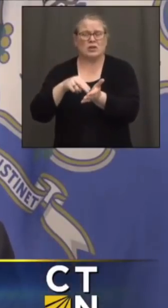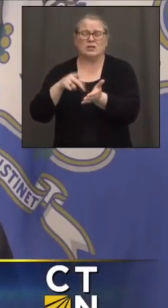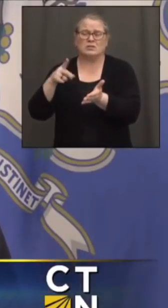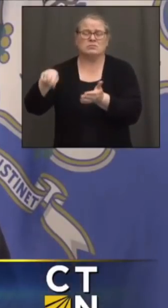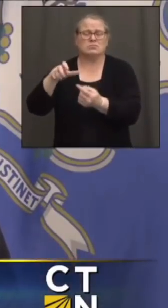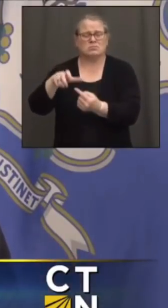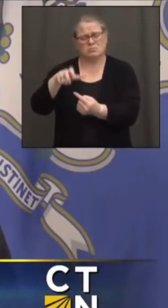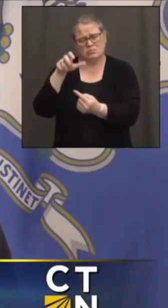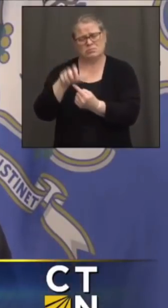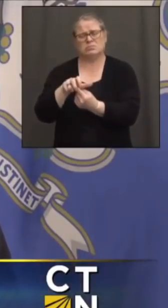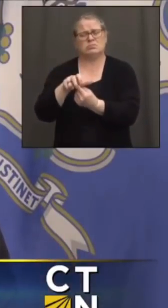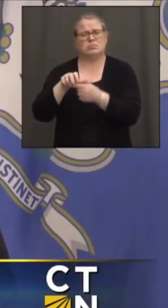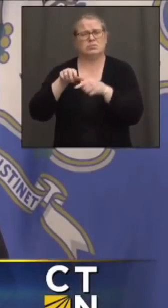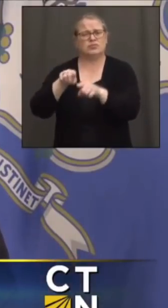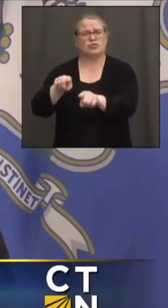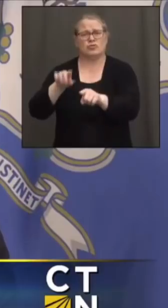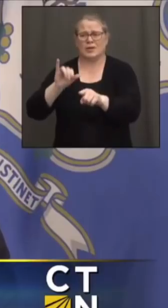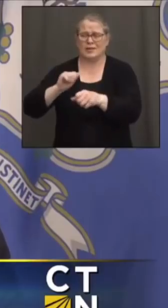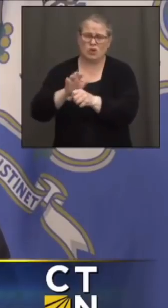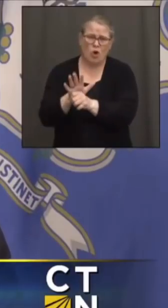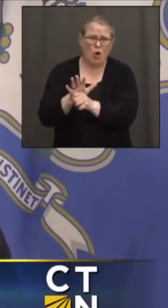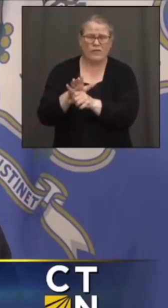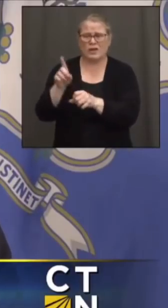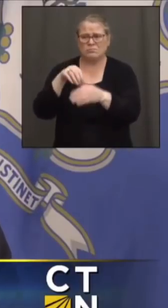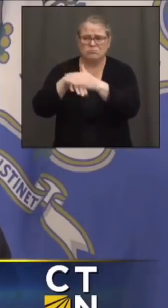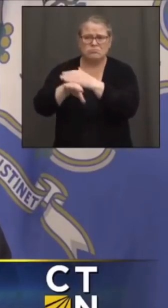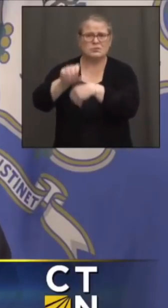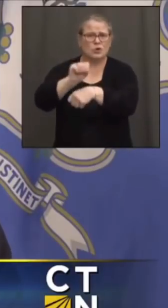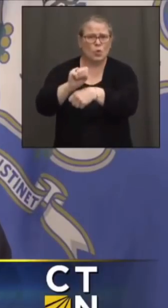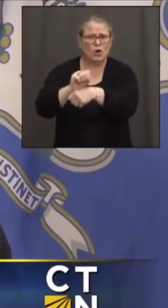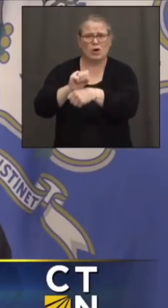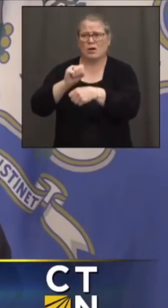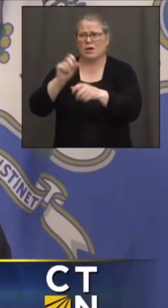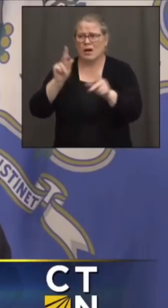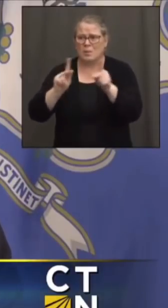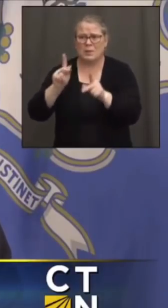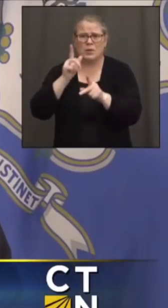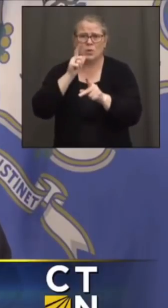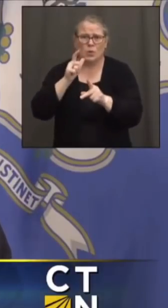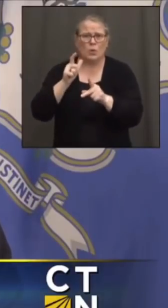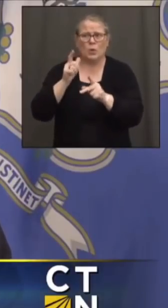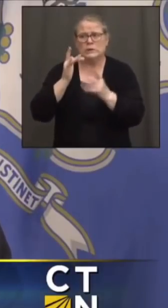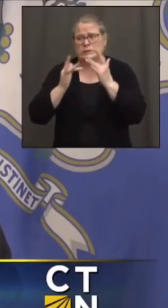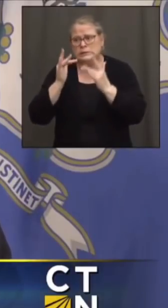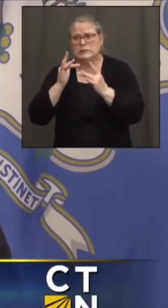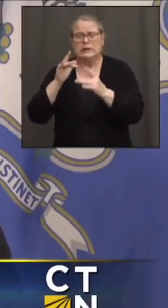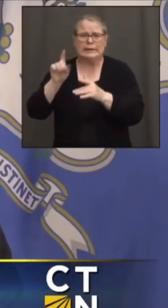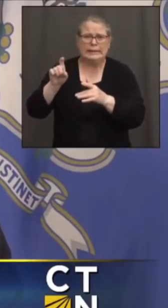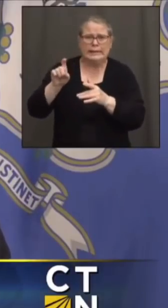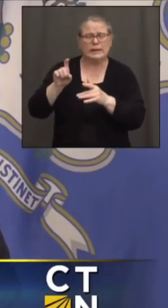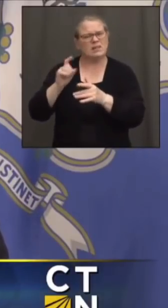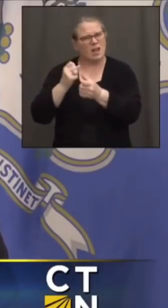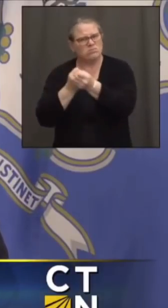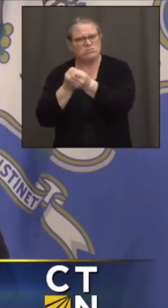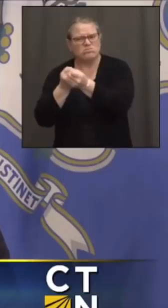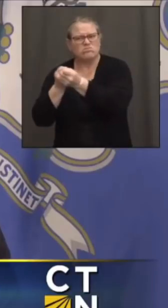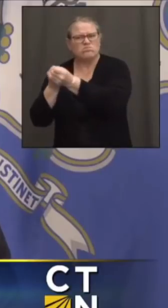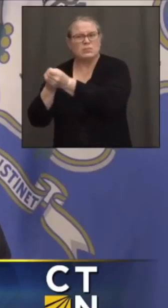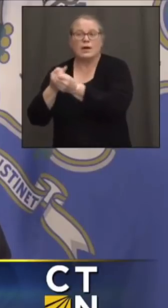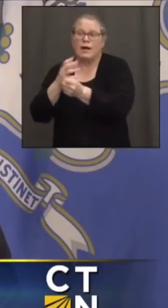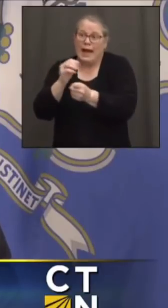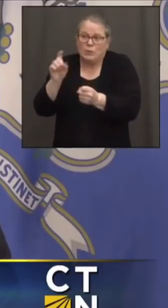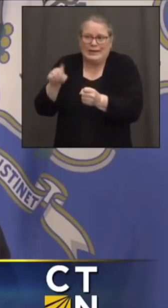crisis, taking care of the residents there, folks most in need. And we need them taking care of the residents now. And